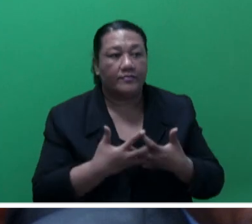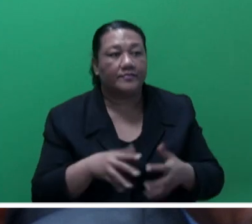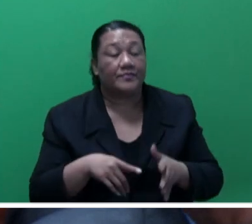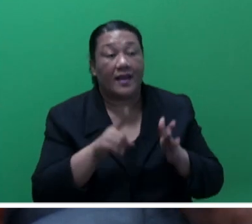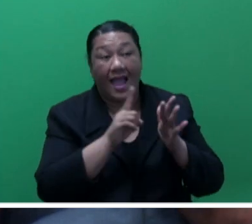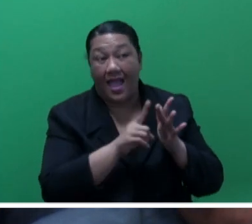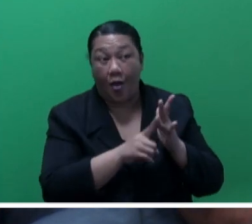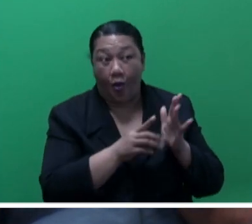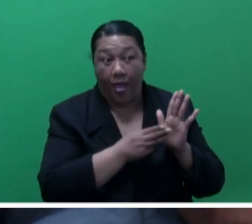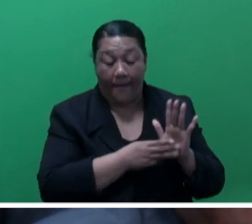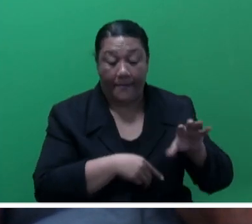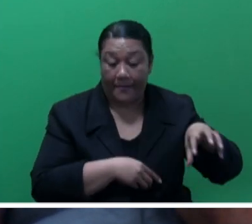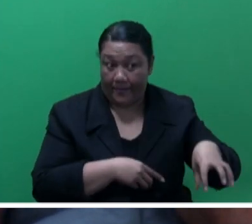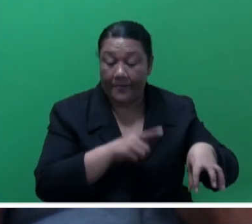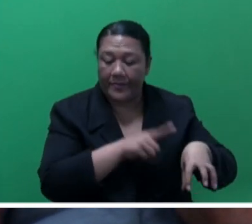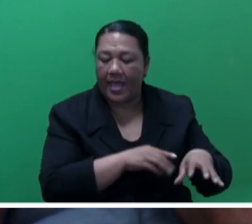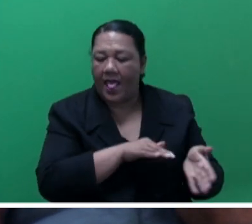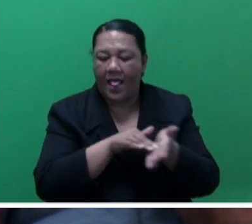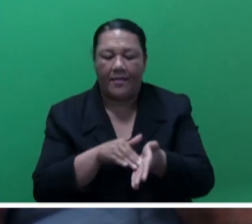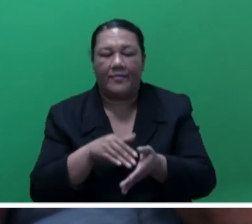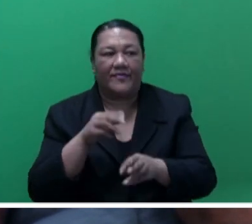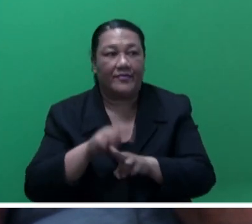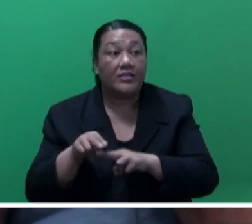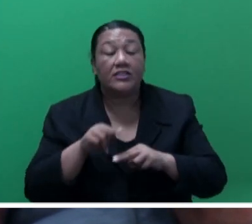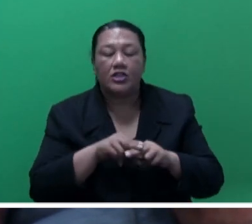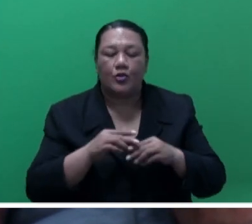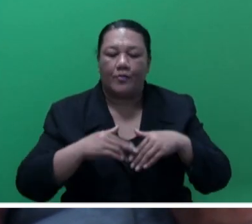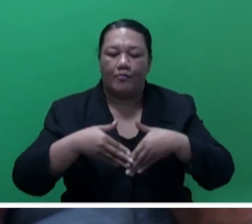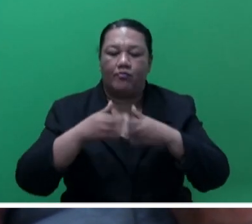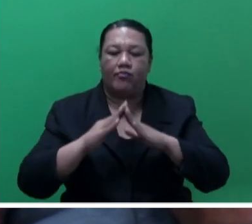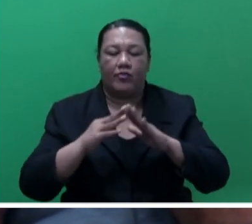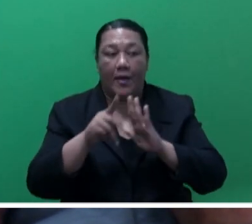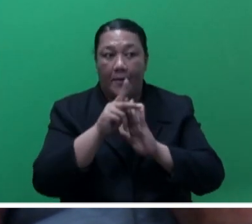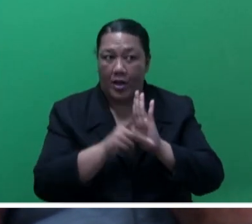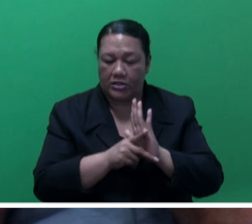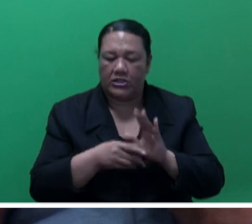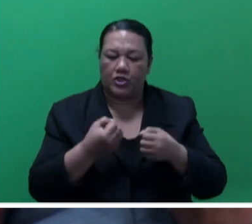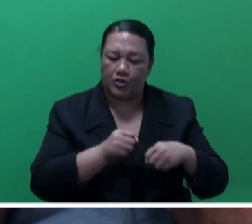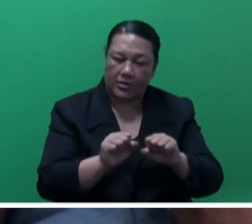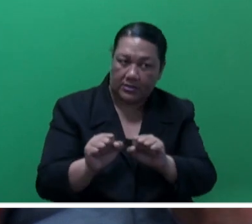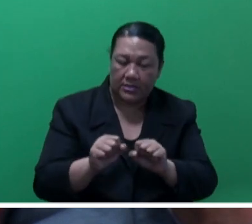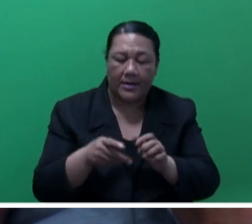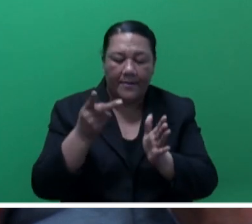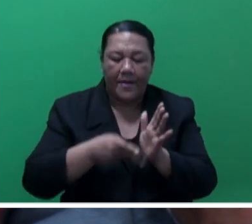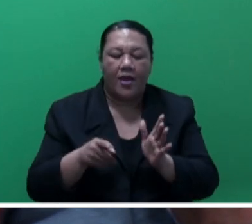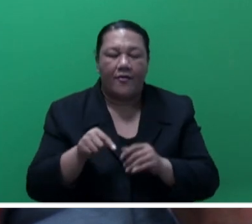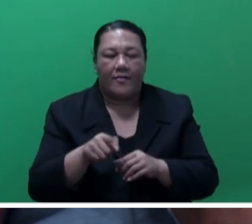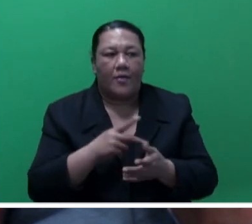will help Fiji build its national labour mobility policy and strategy as part of this project.